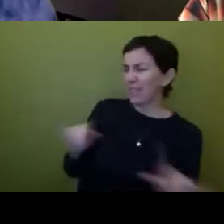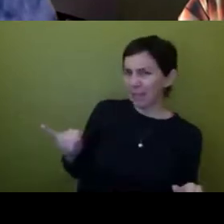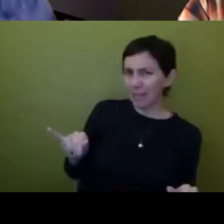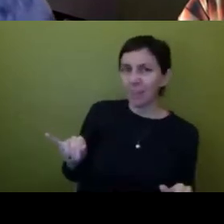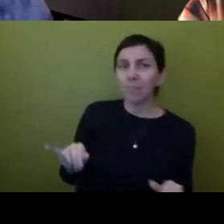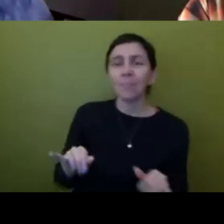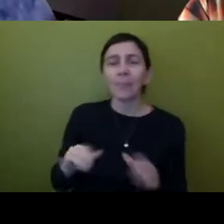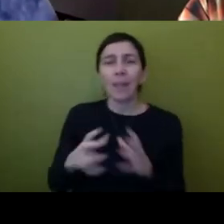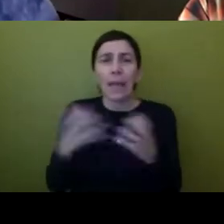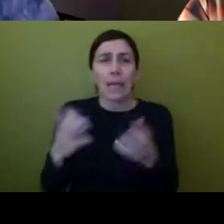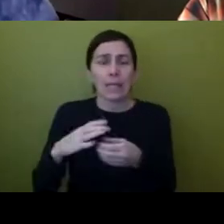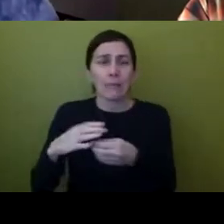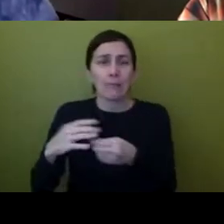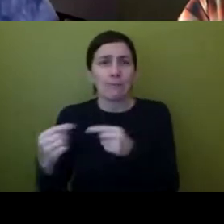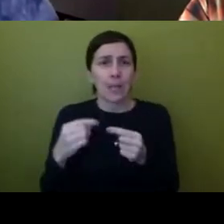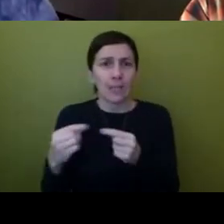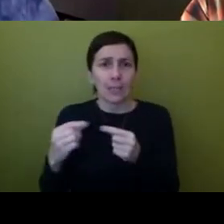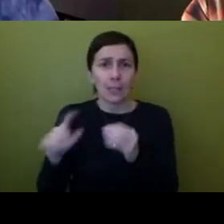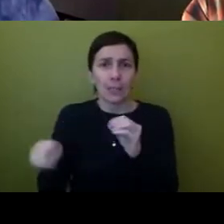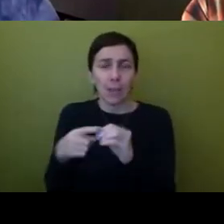tension around um